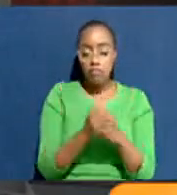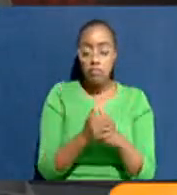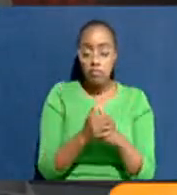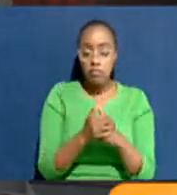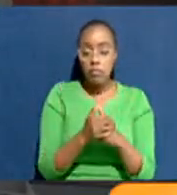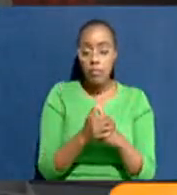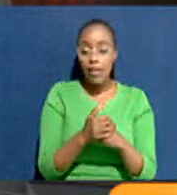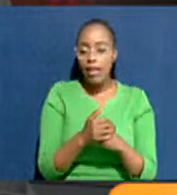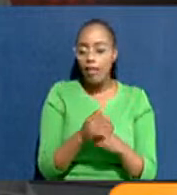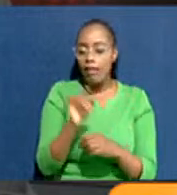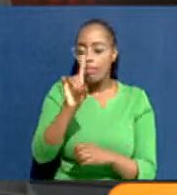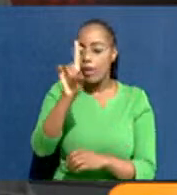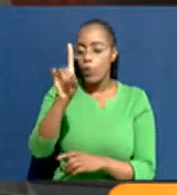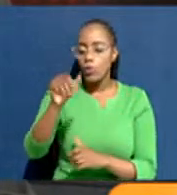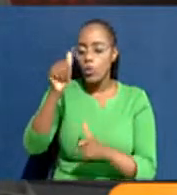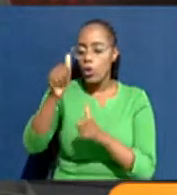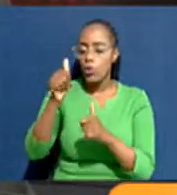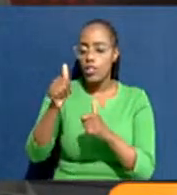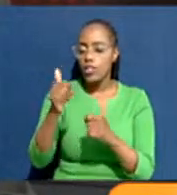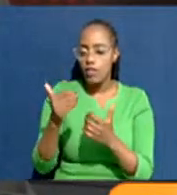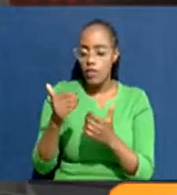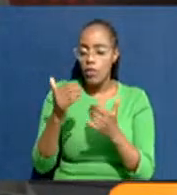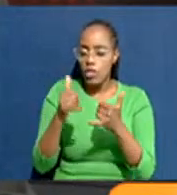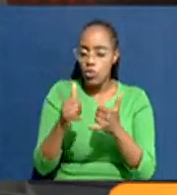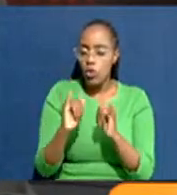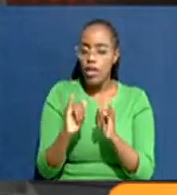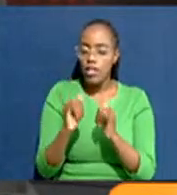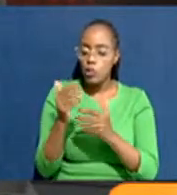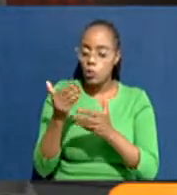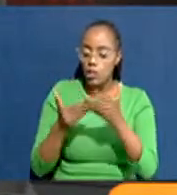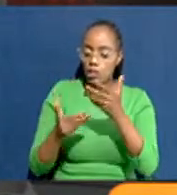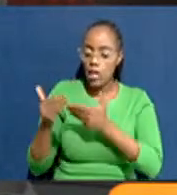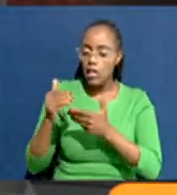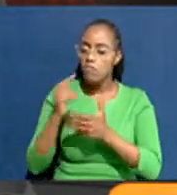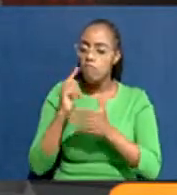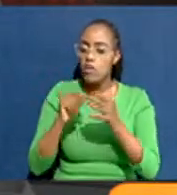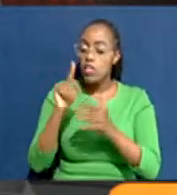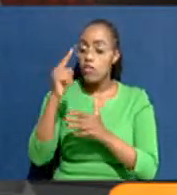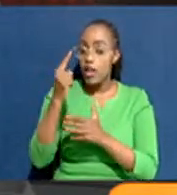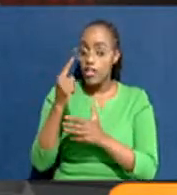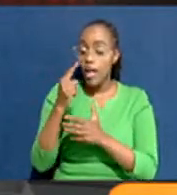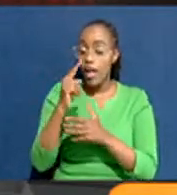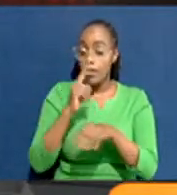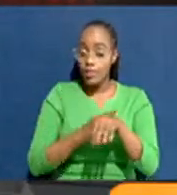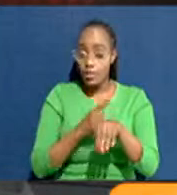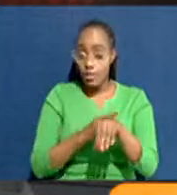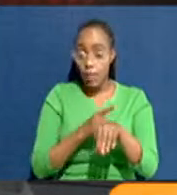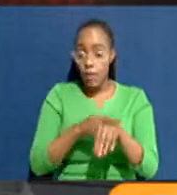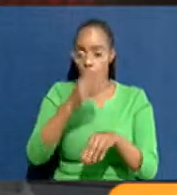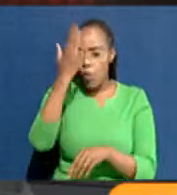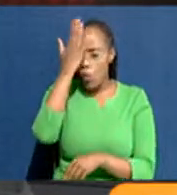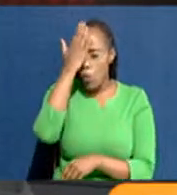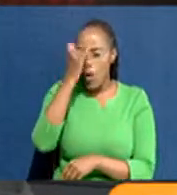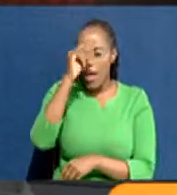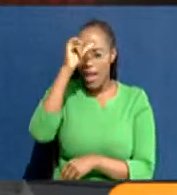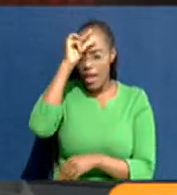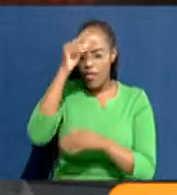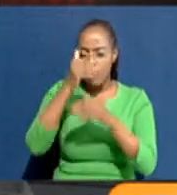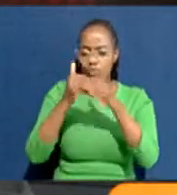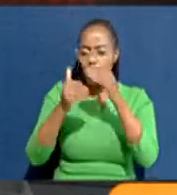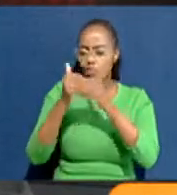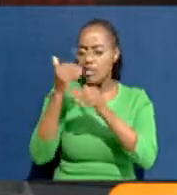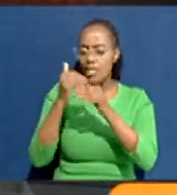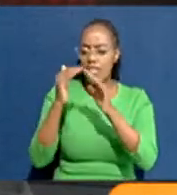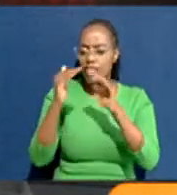And this is a question that we're actually trying to engage with here, that in the first instance, why is government trying to build these houses?